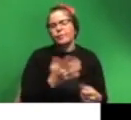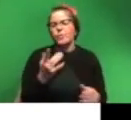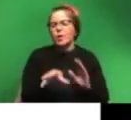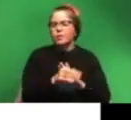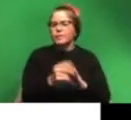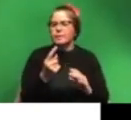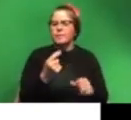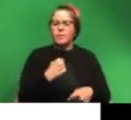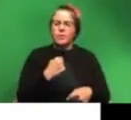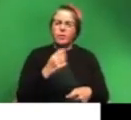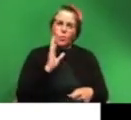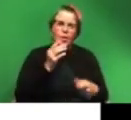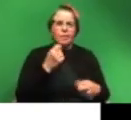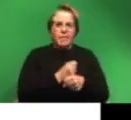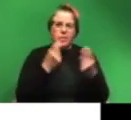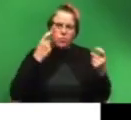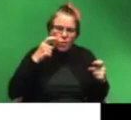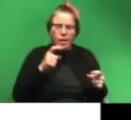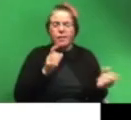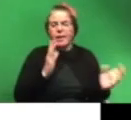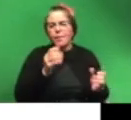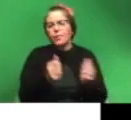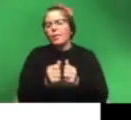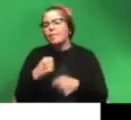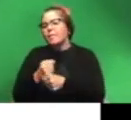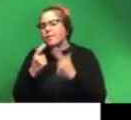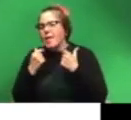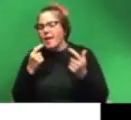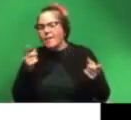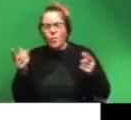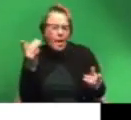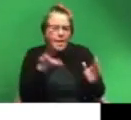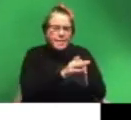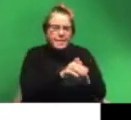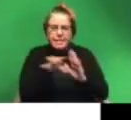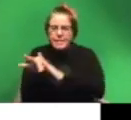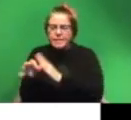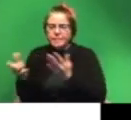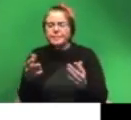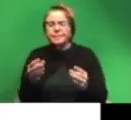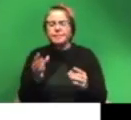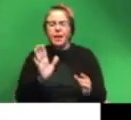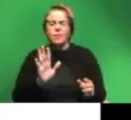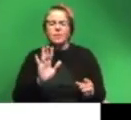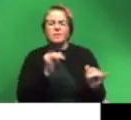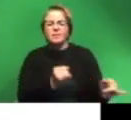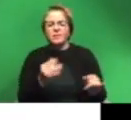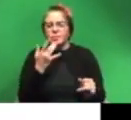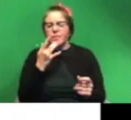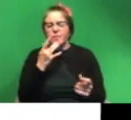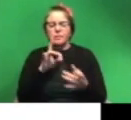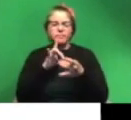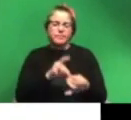to make us cry versus something that we know is going to make us laugh kind of things that influence our individual preferences for certain visual